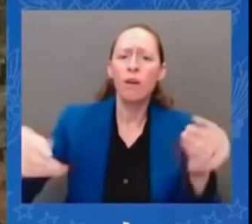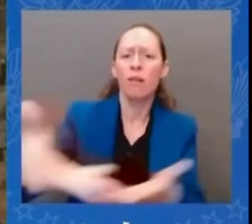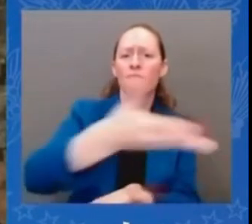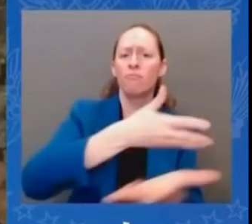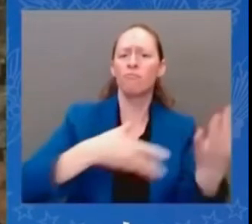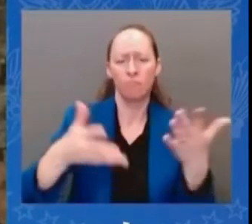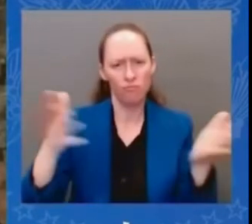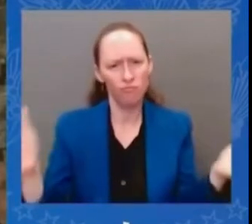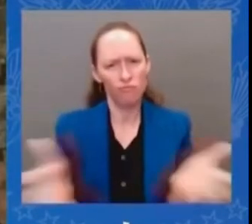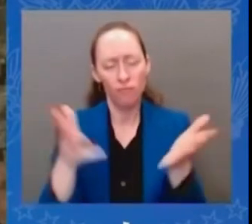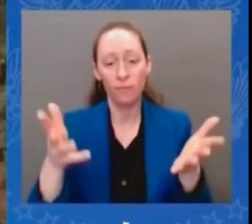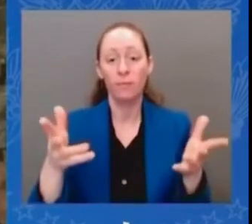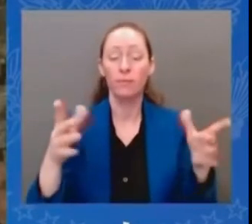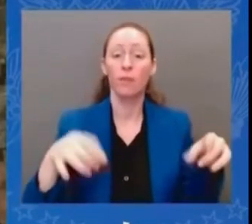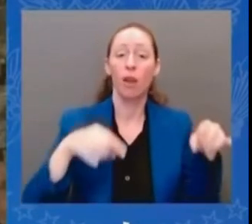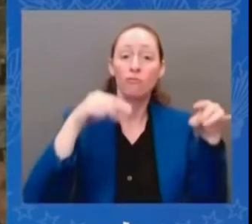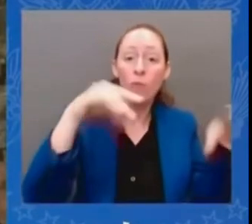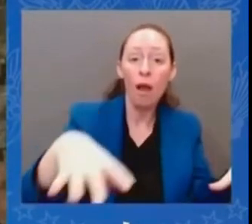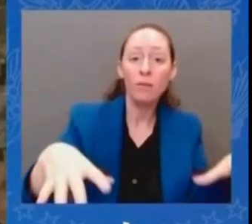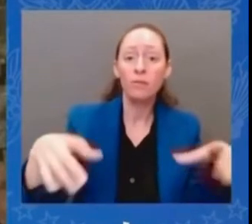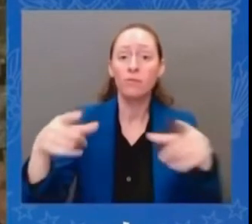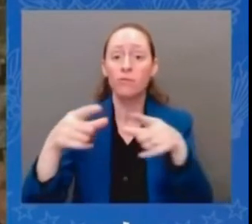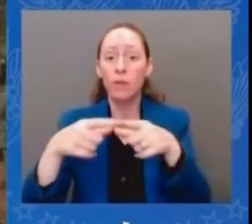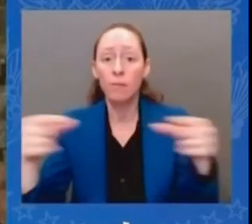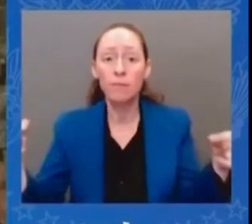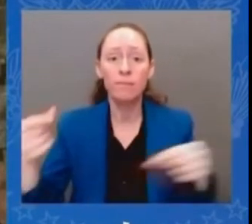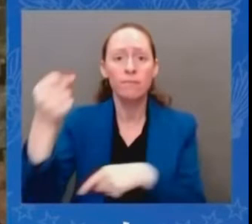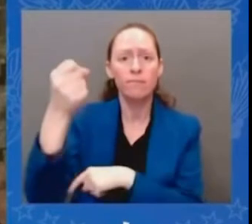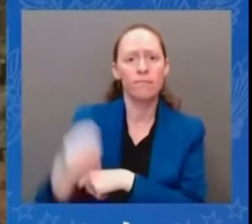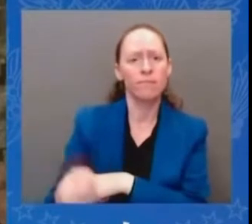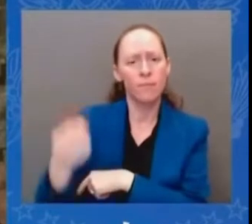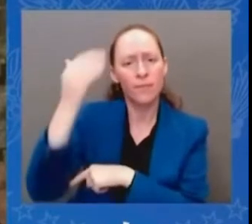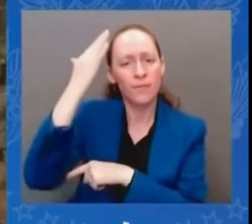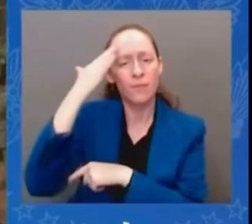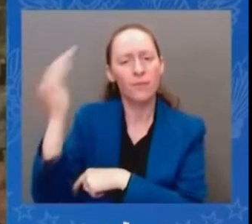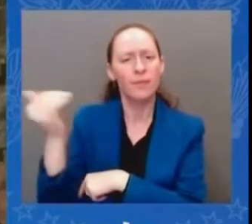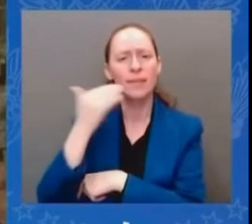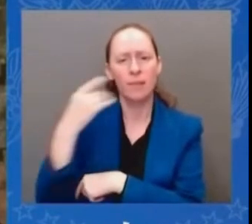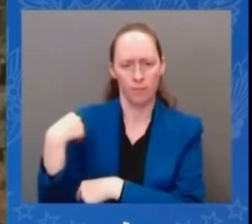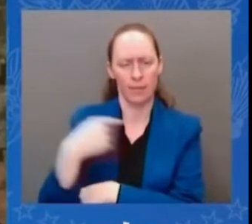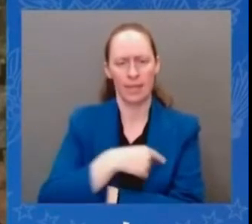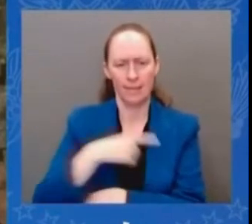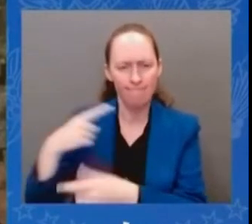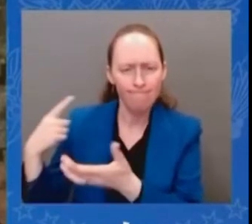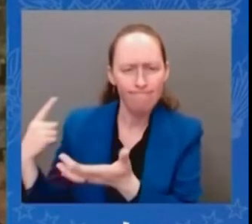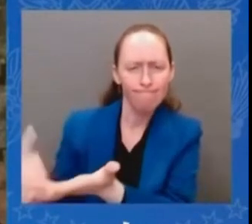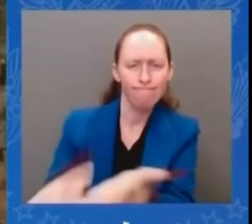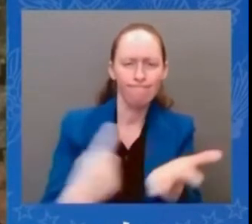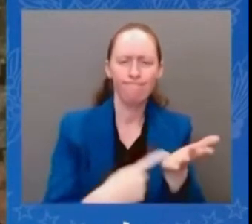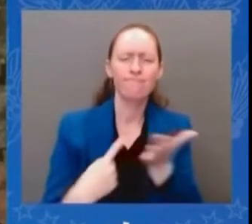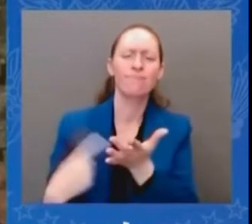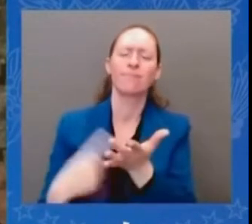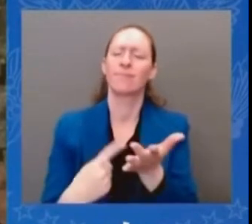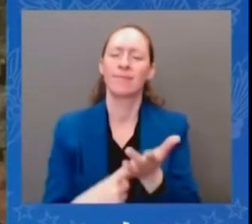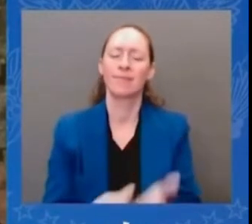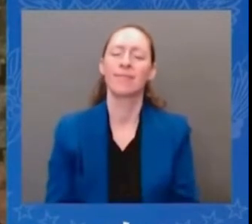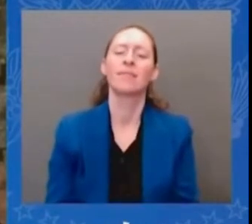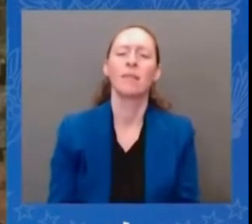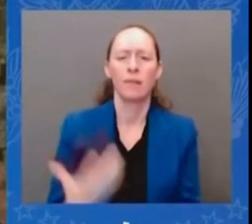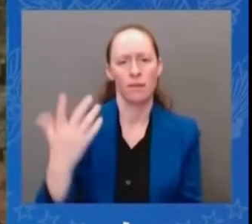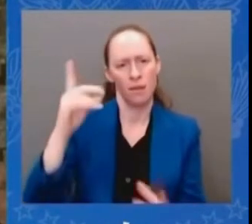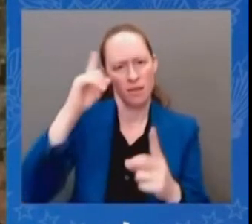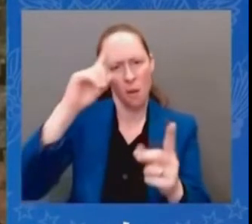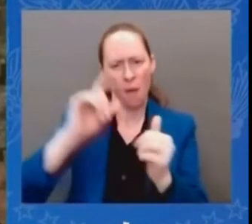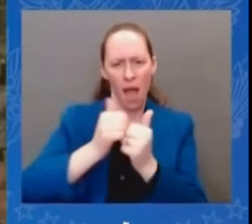our engagement with our closest partners and strengthening cooperation among our allies to meet shared threats to our own